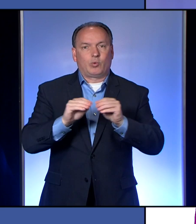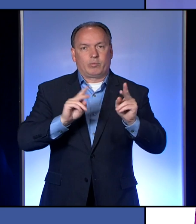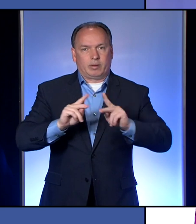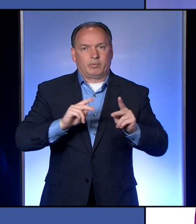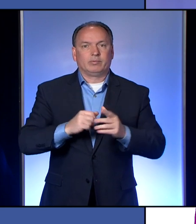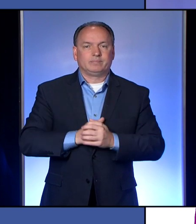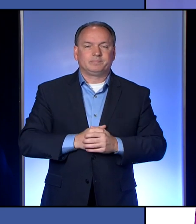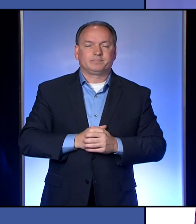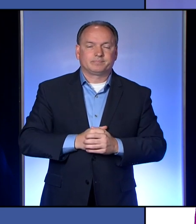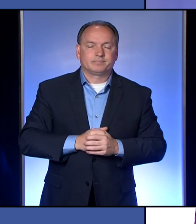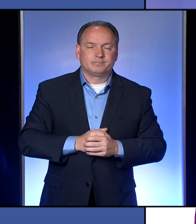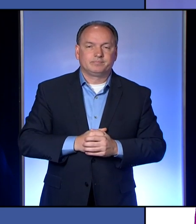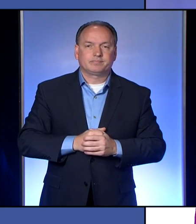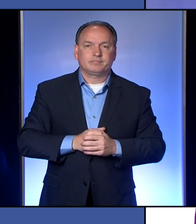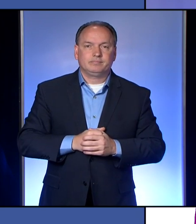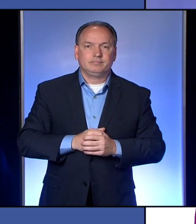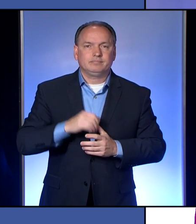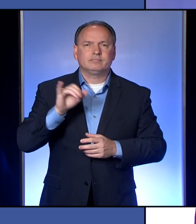Thank you. Jet TV.